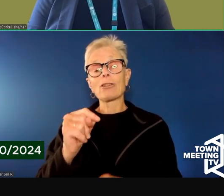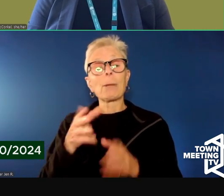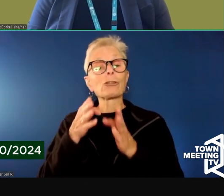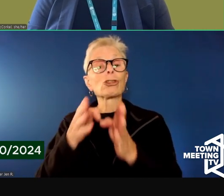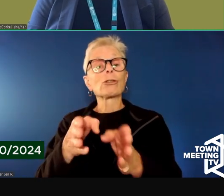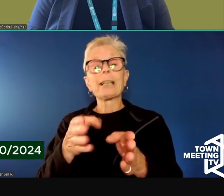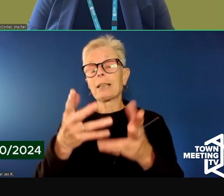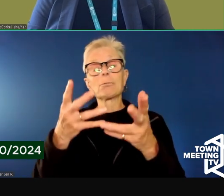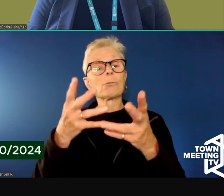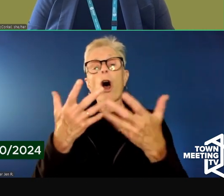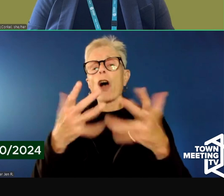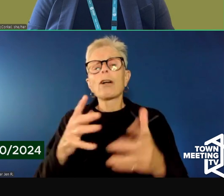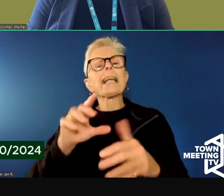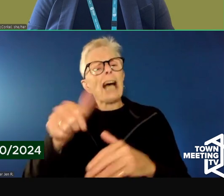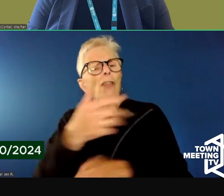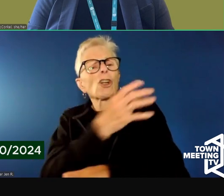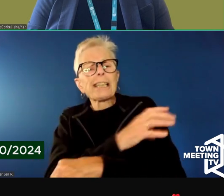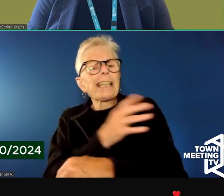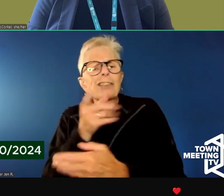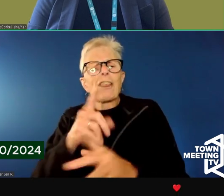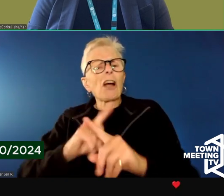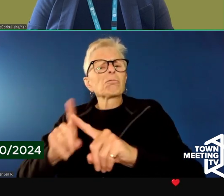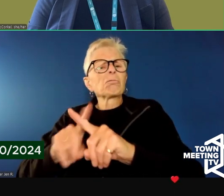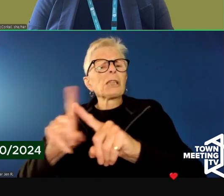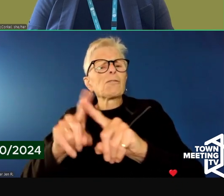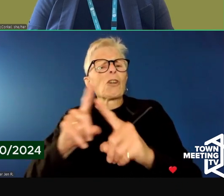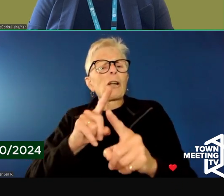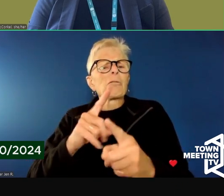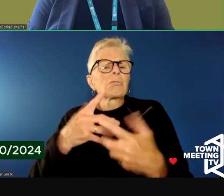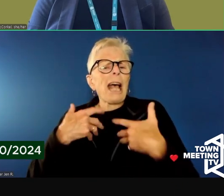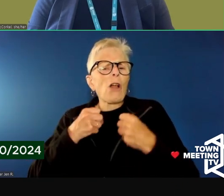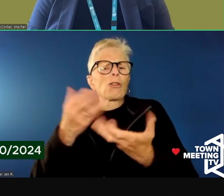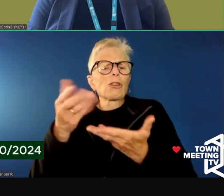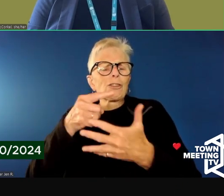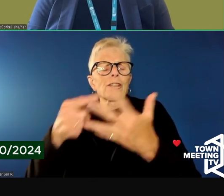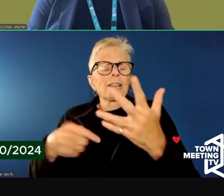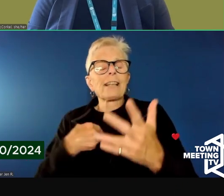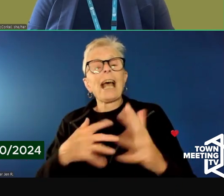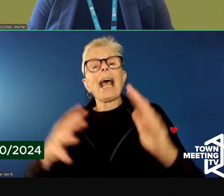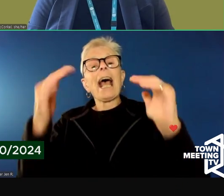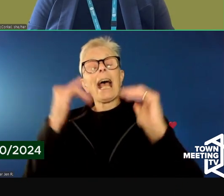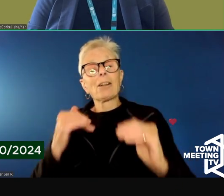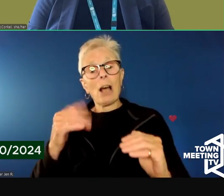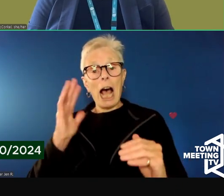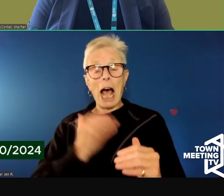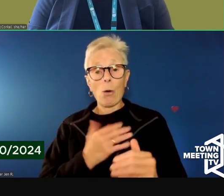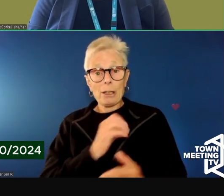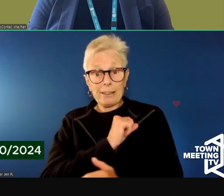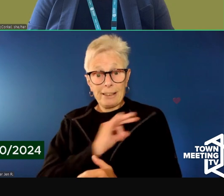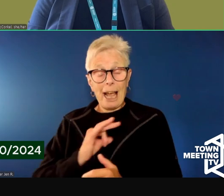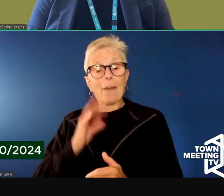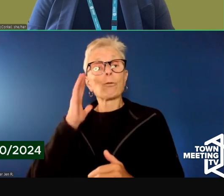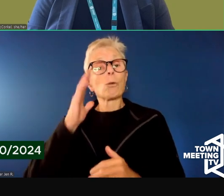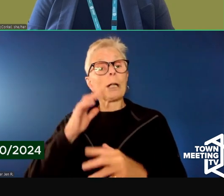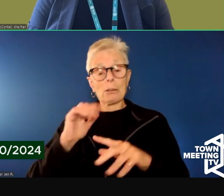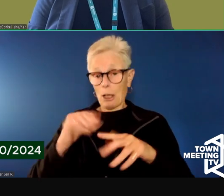More specifically, the staff of mental health urgent care will be trained in suicide prevention.